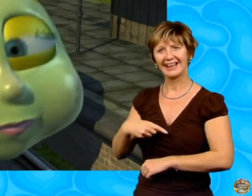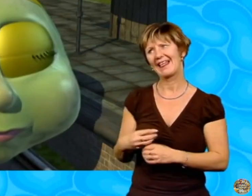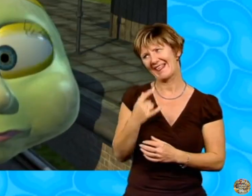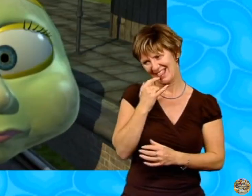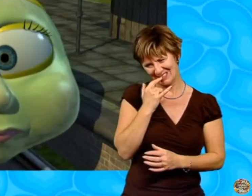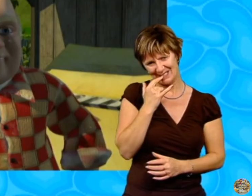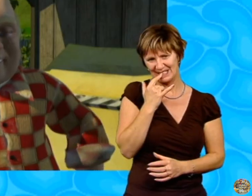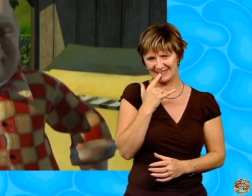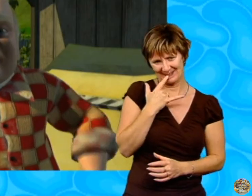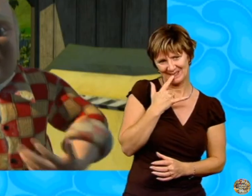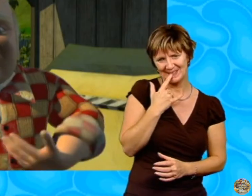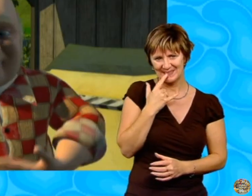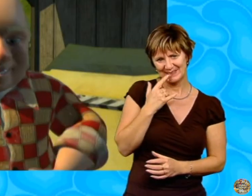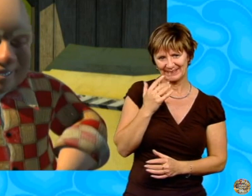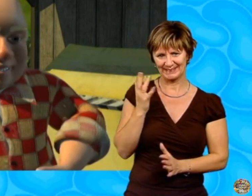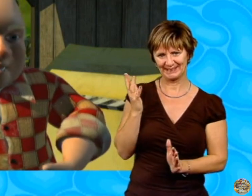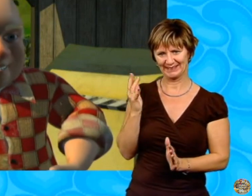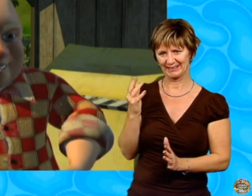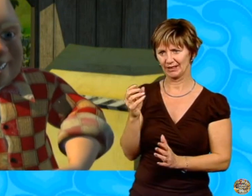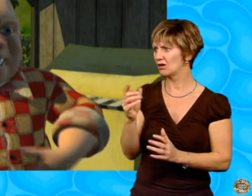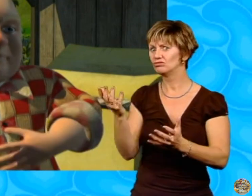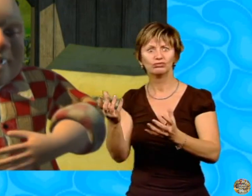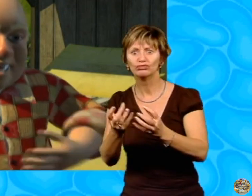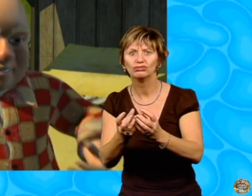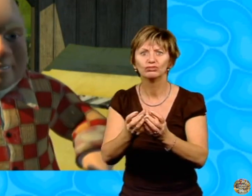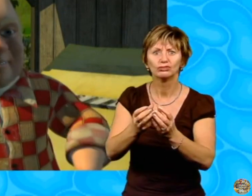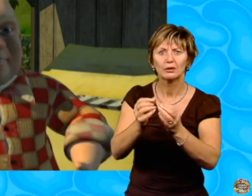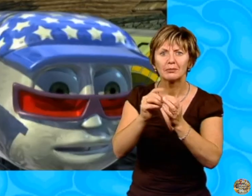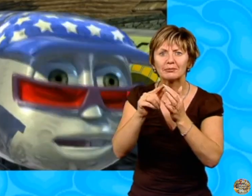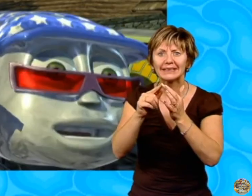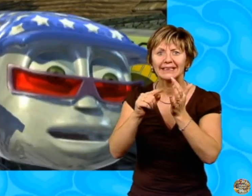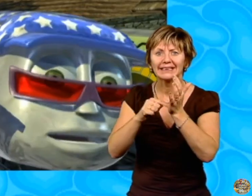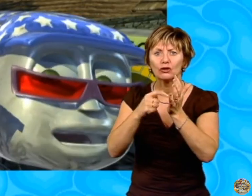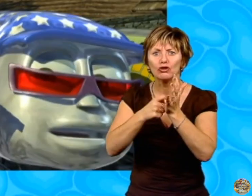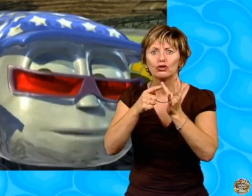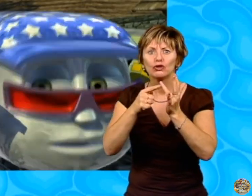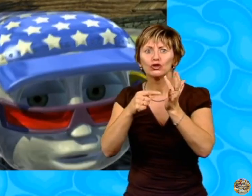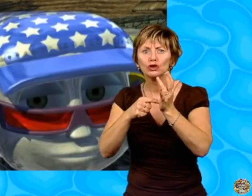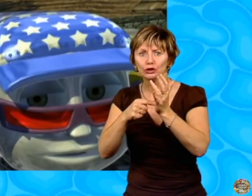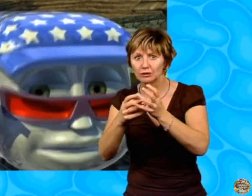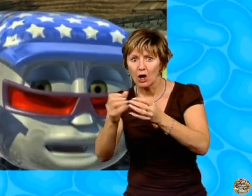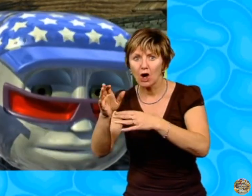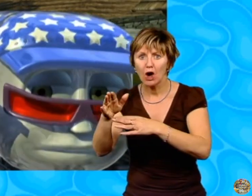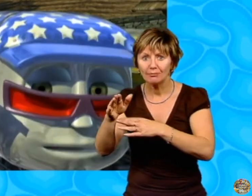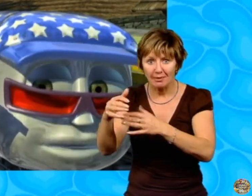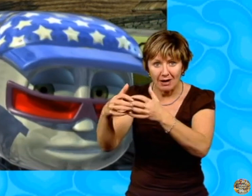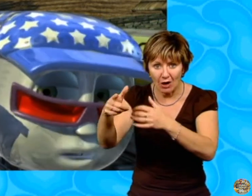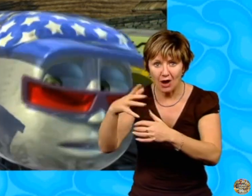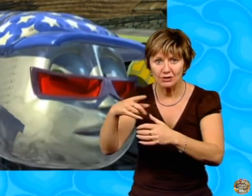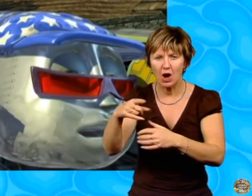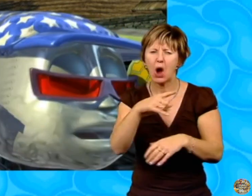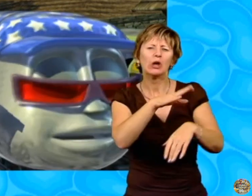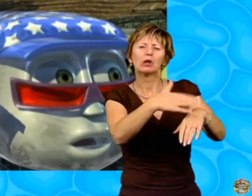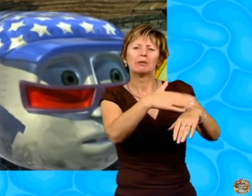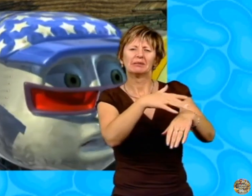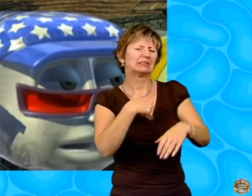erm... Fancy some organic beetroot to take home, Brooklyn? Er, I hope you don't mind me saying Farmer Sprout,